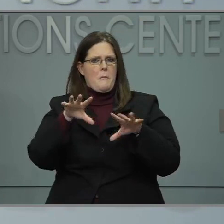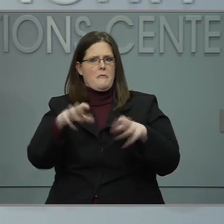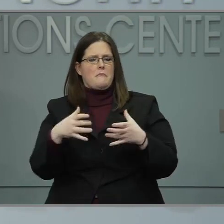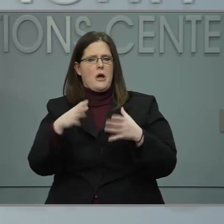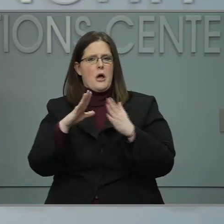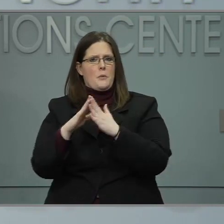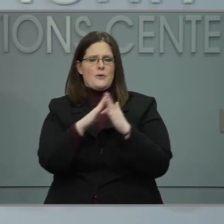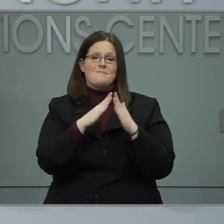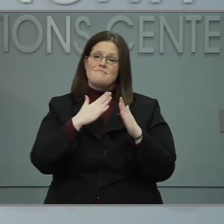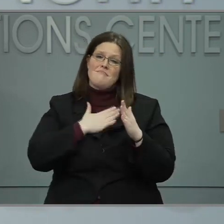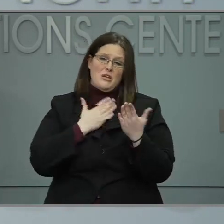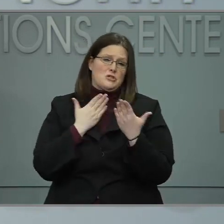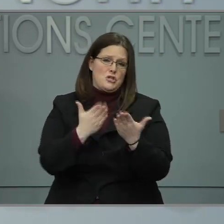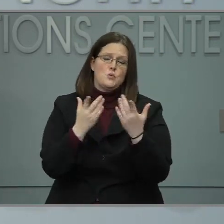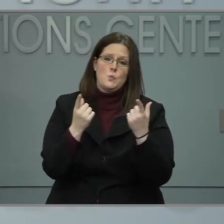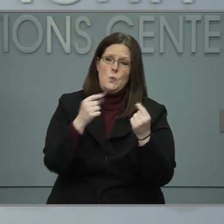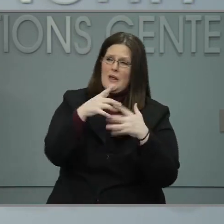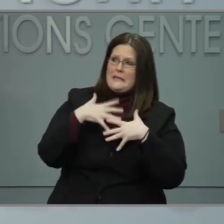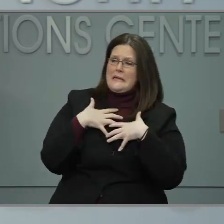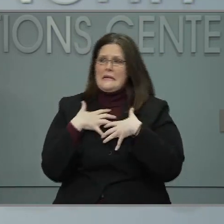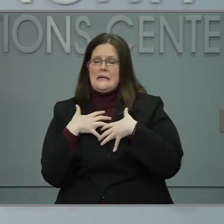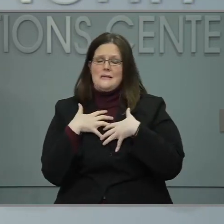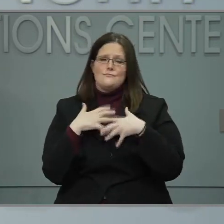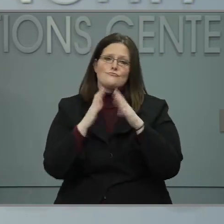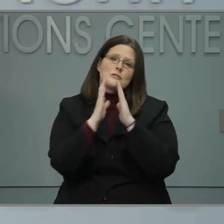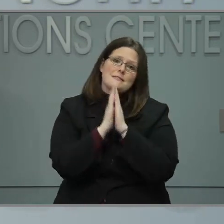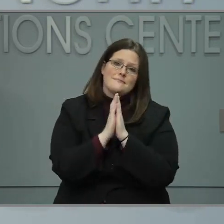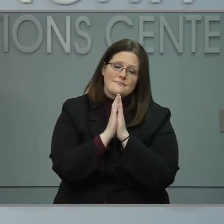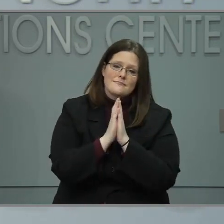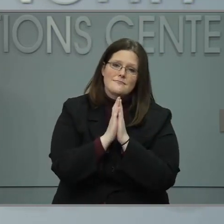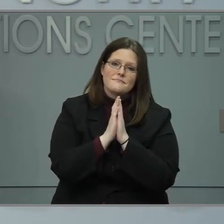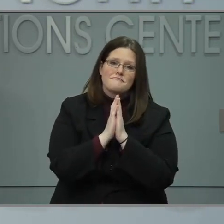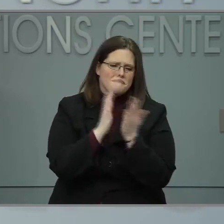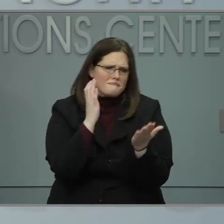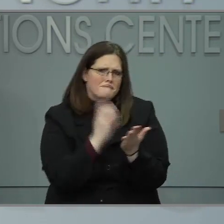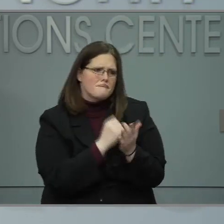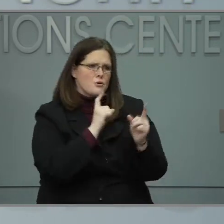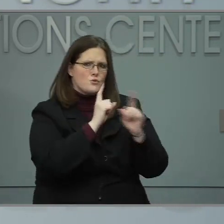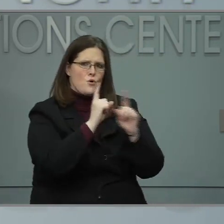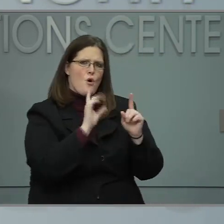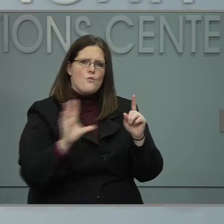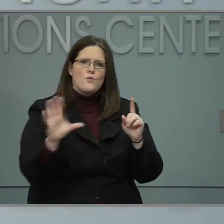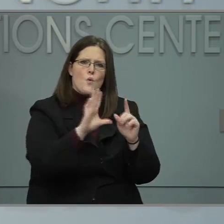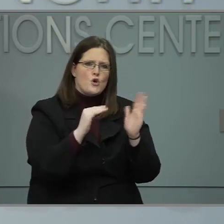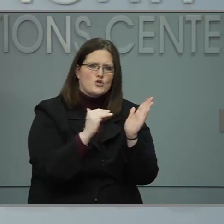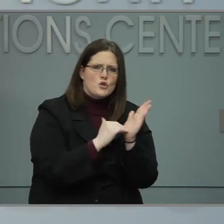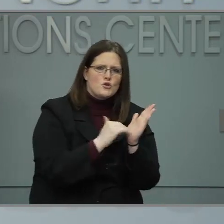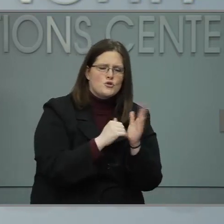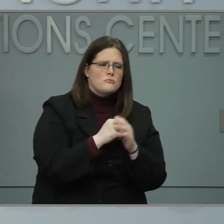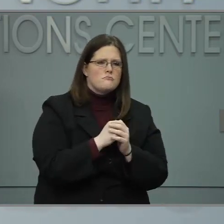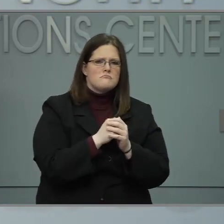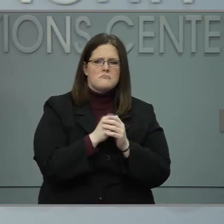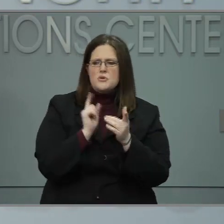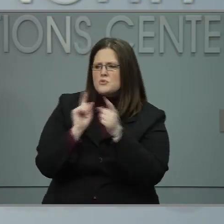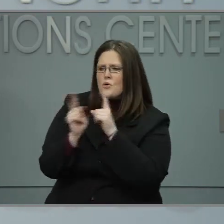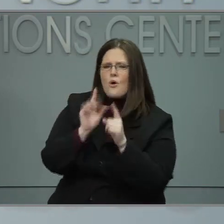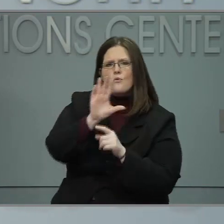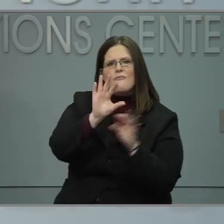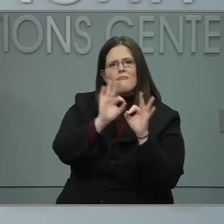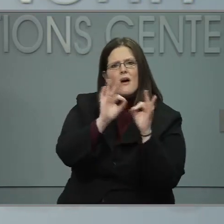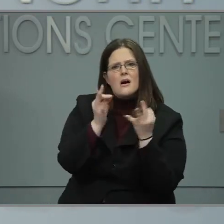pray about this decision. Talk to your doctor, your family and the friends you trust.